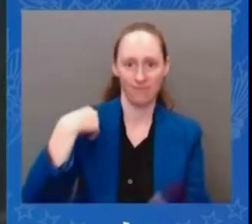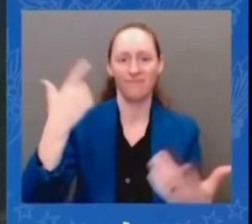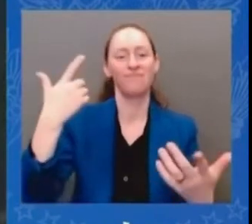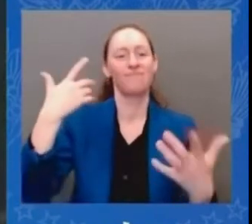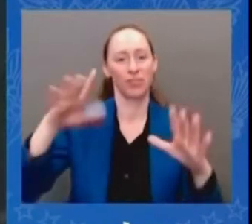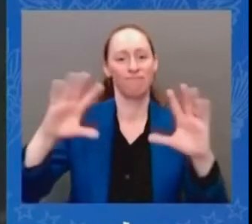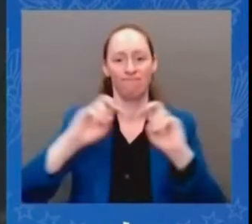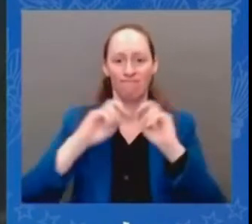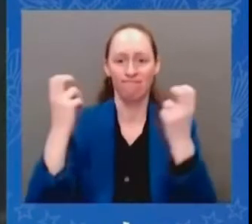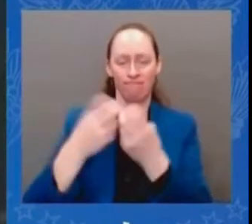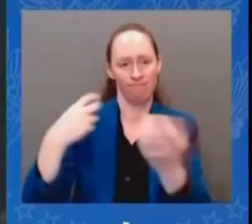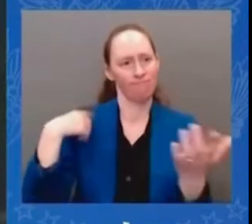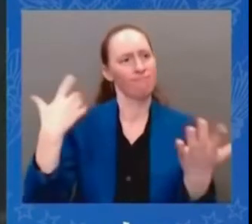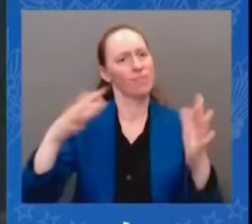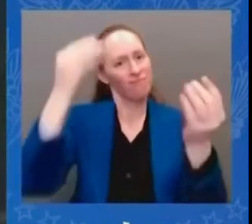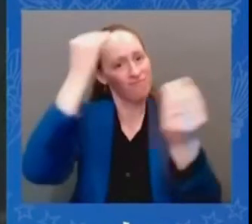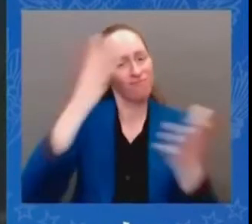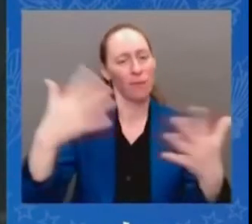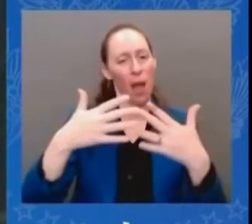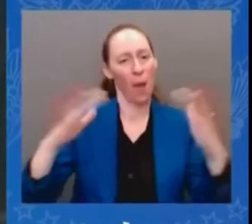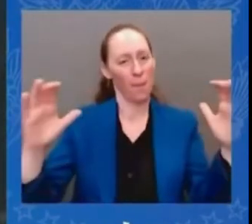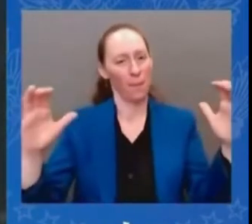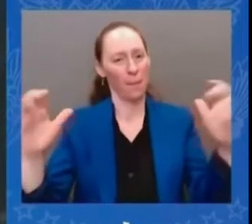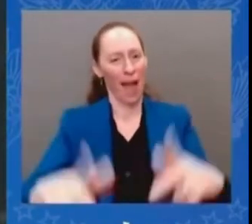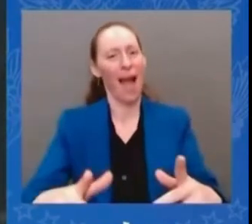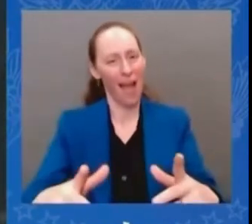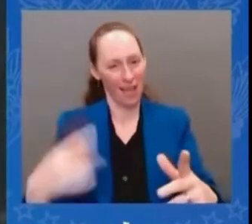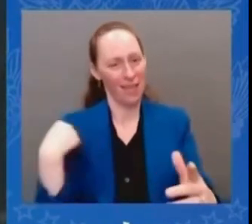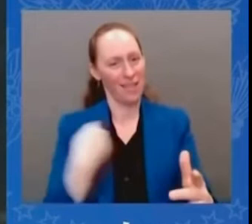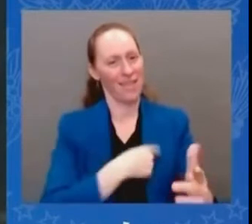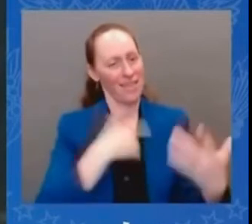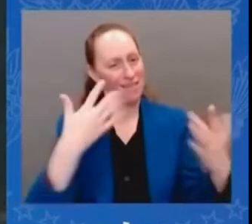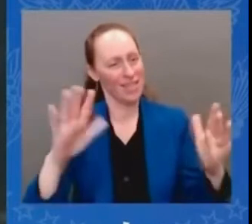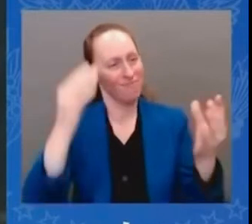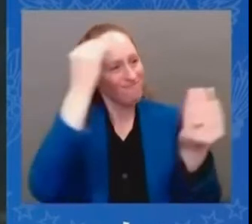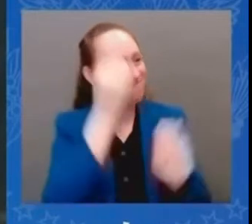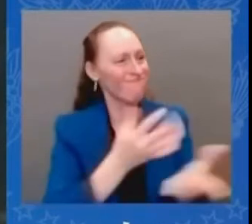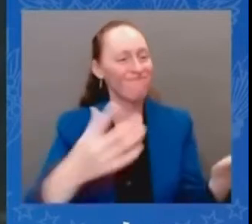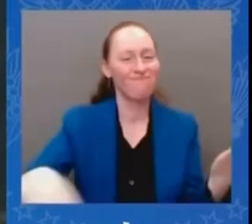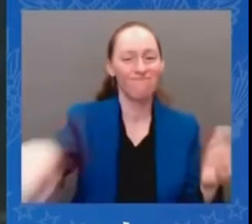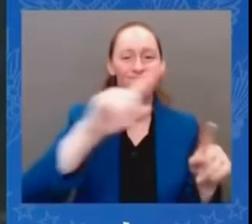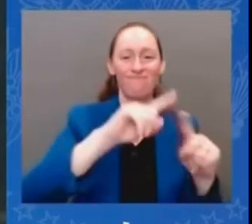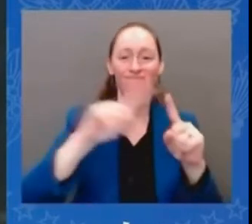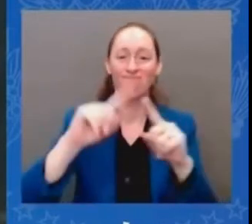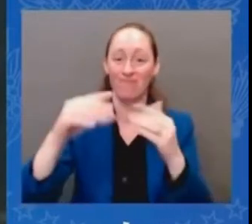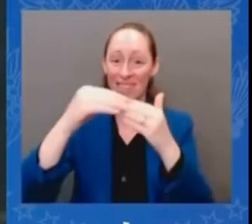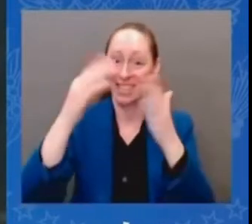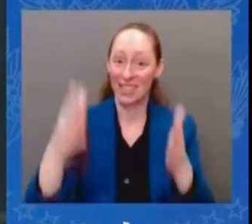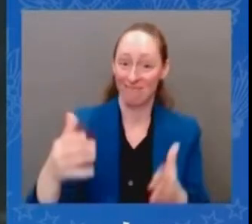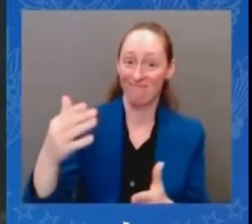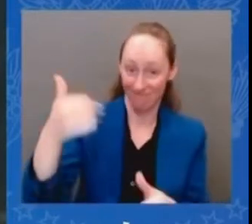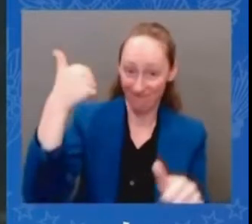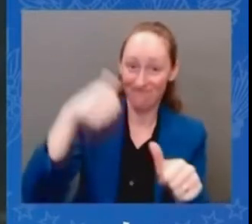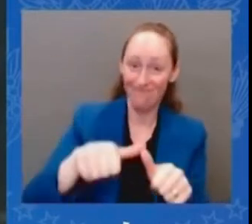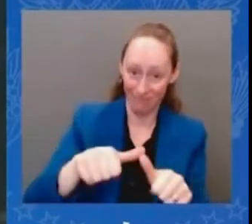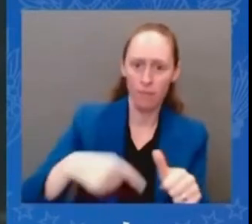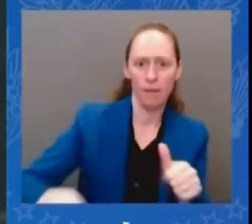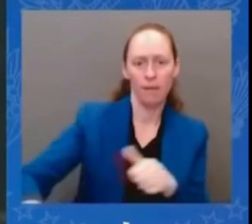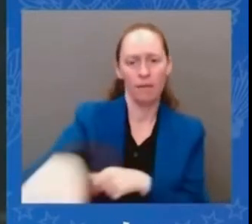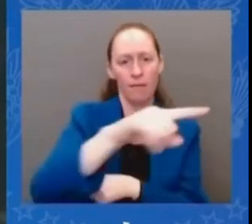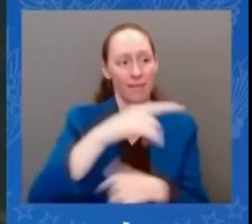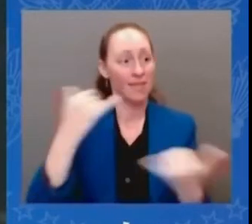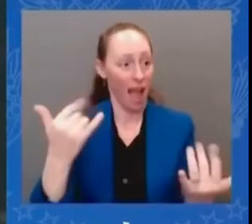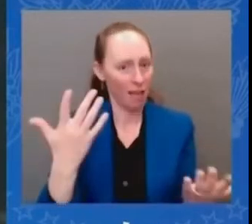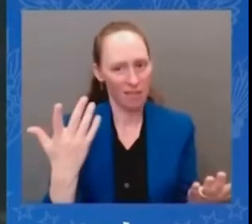in the year and a half that's followed we've shown exactly what that means america is keeping its commitments america is investing in our